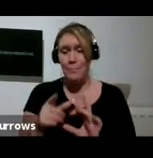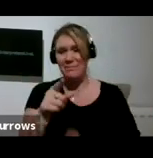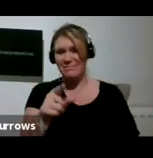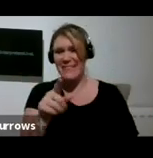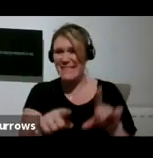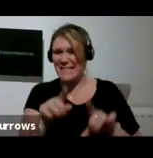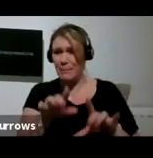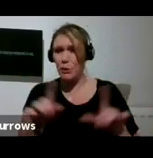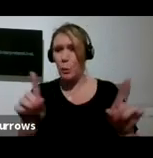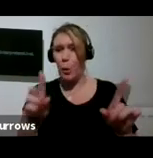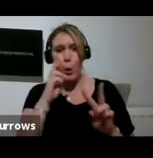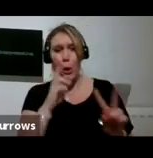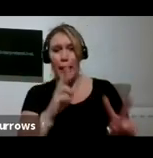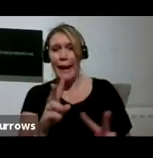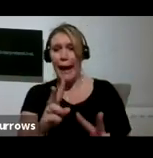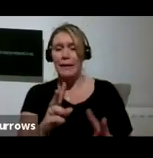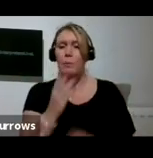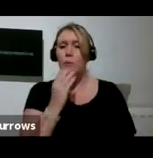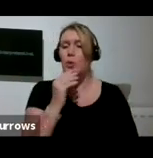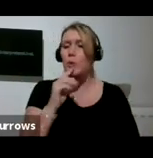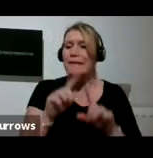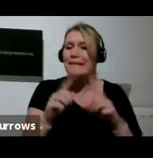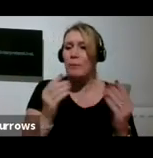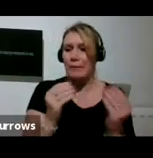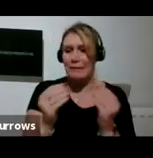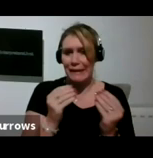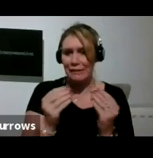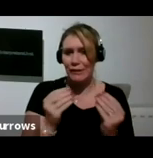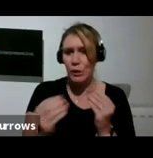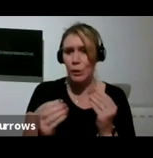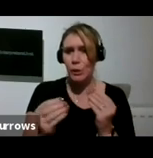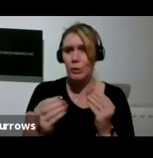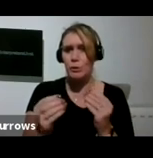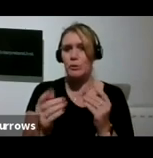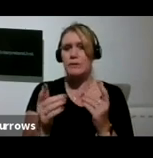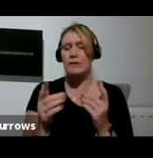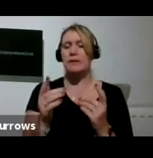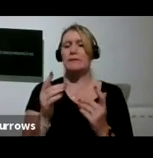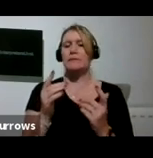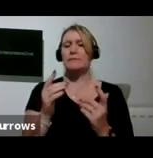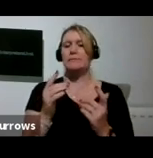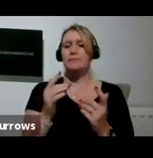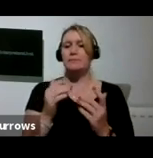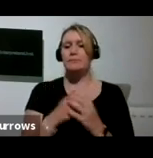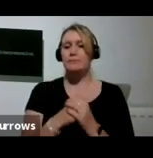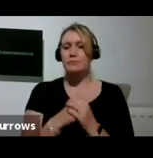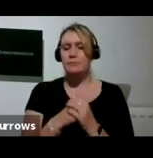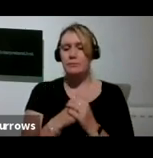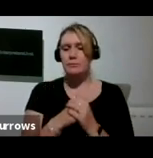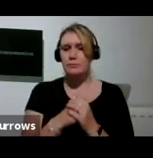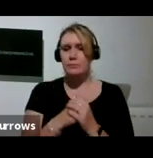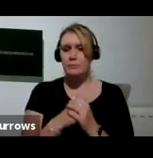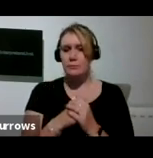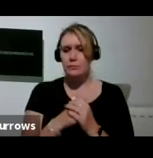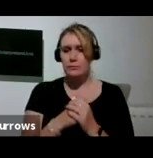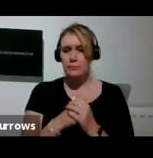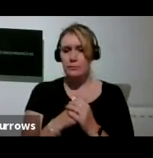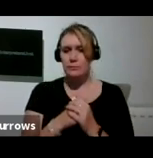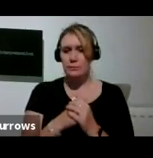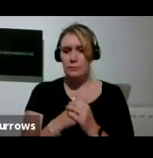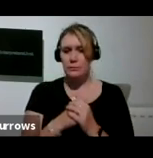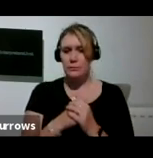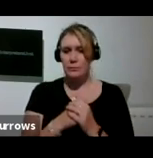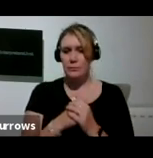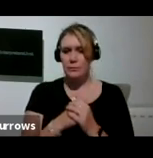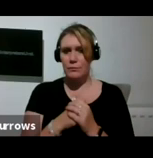And I started using different materials and approaching them differently. And in this, I've been influenced